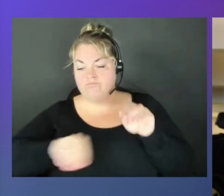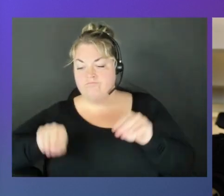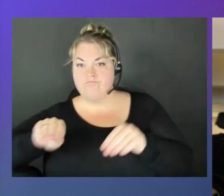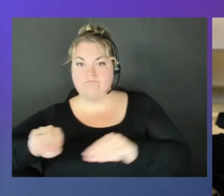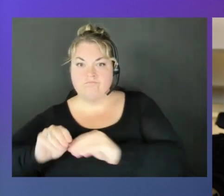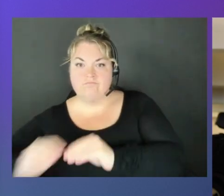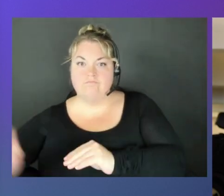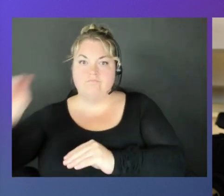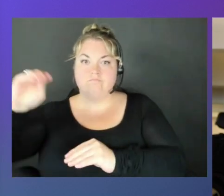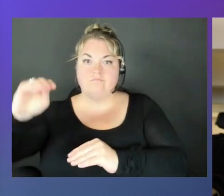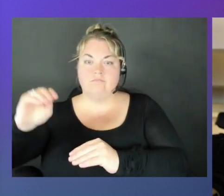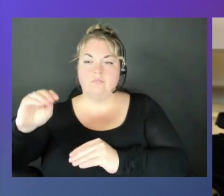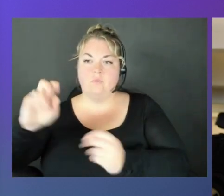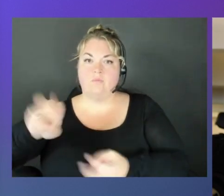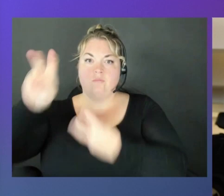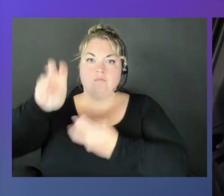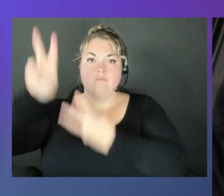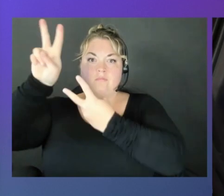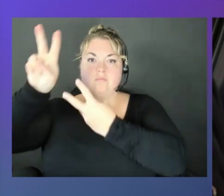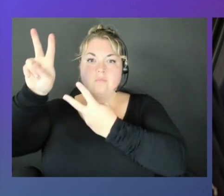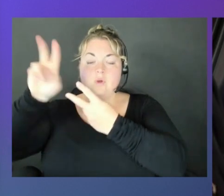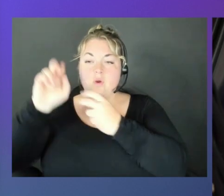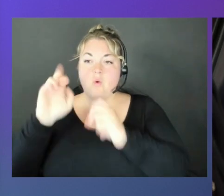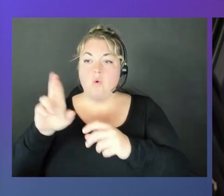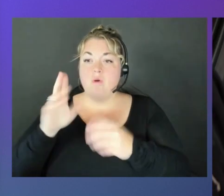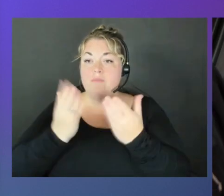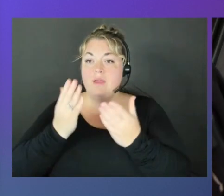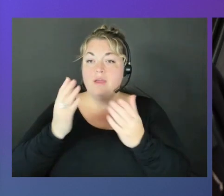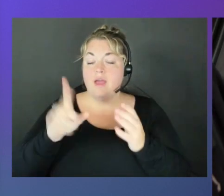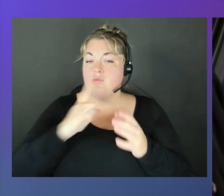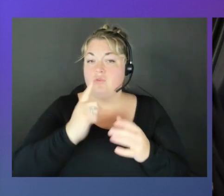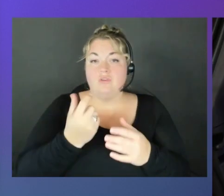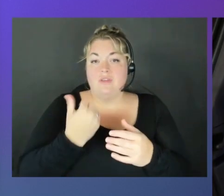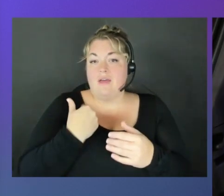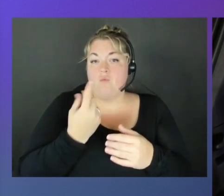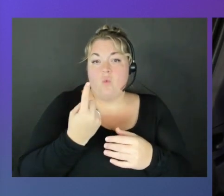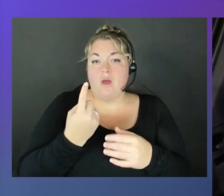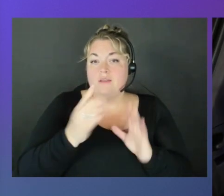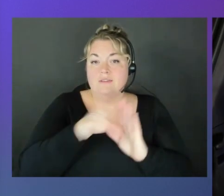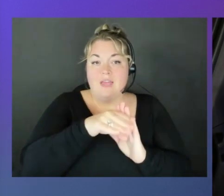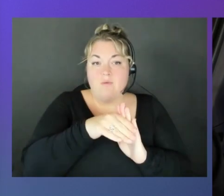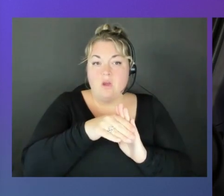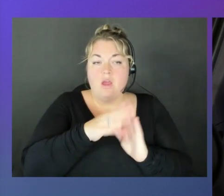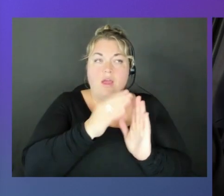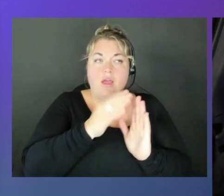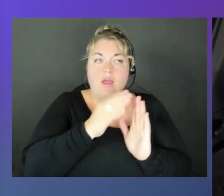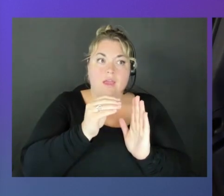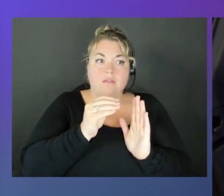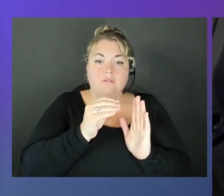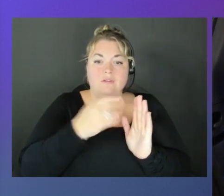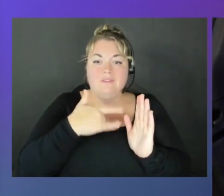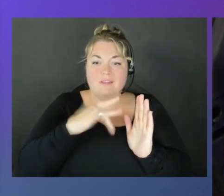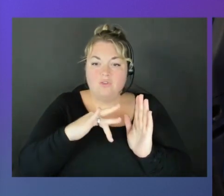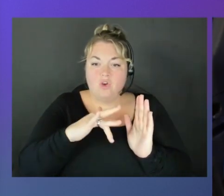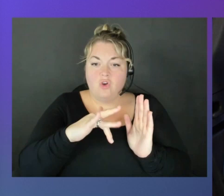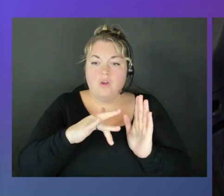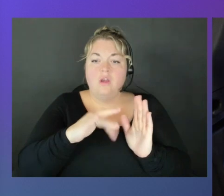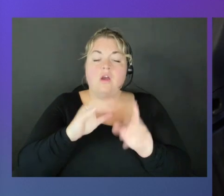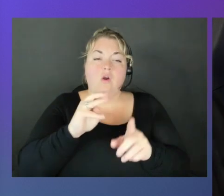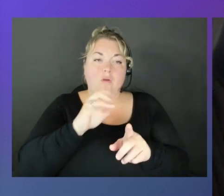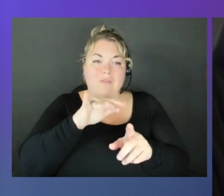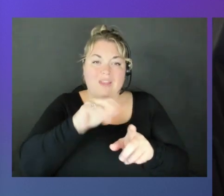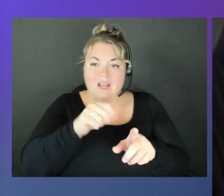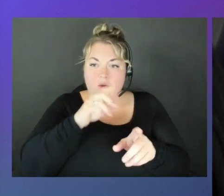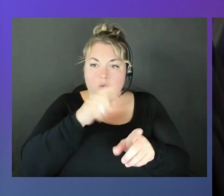and you have a lot of data. Or you may actually have just one camera, I mean, and maybe an ultrasonic sensor. And in that case, you have low